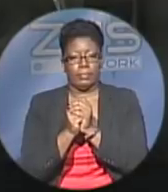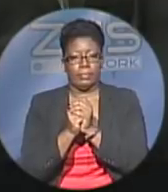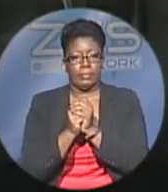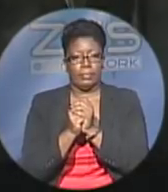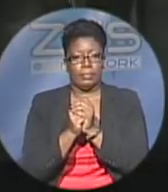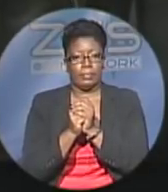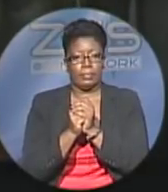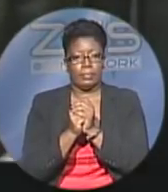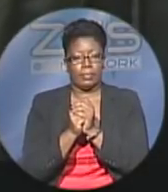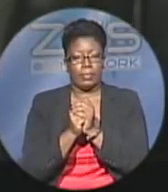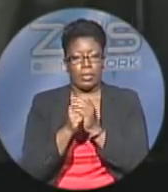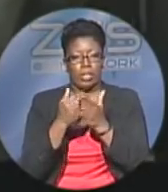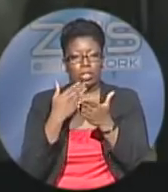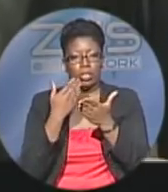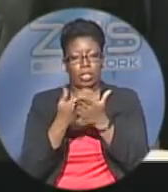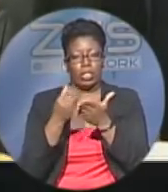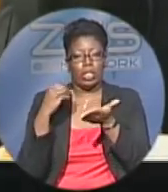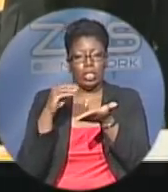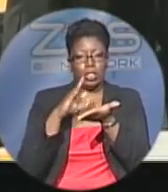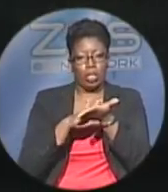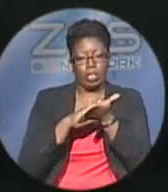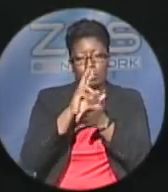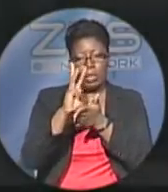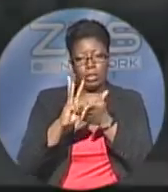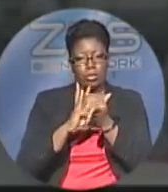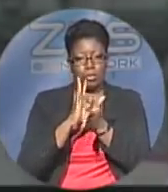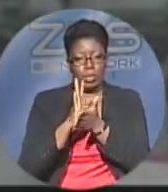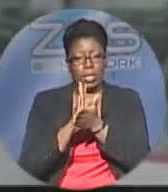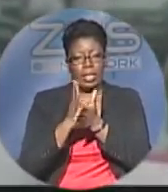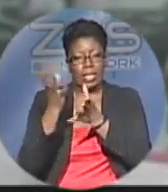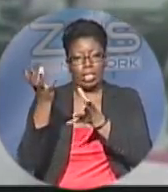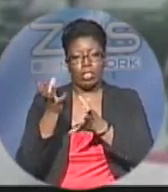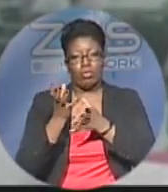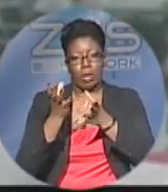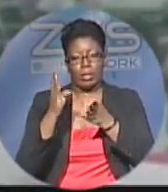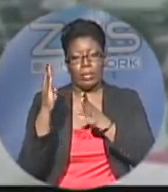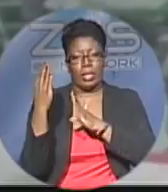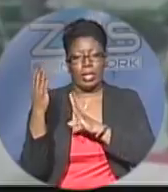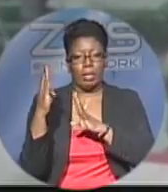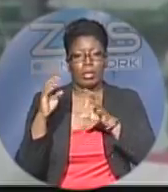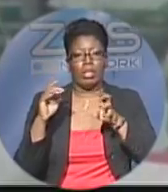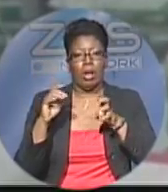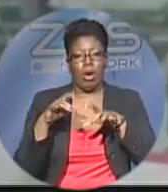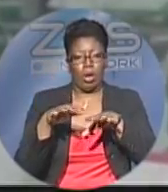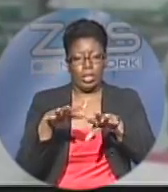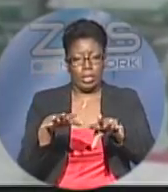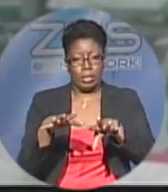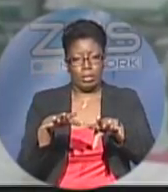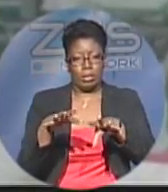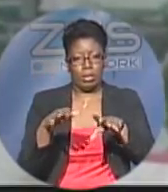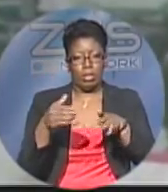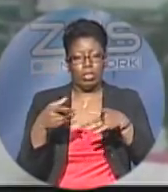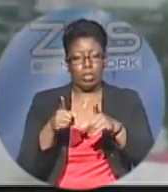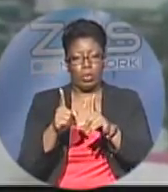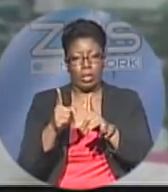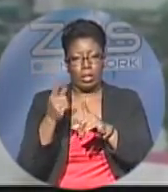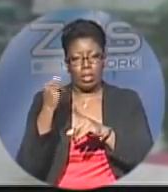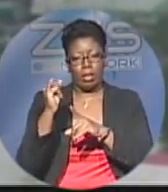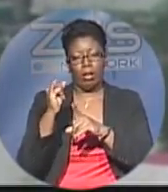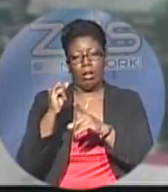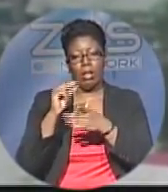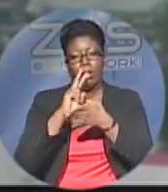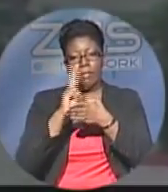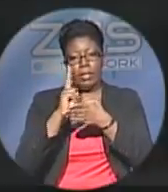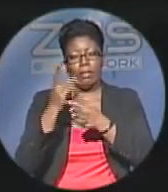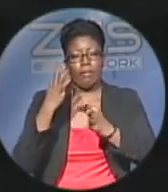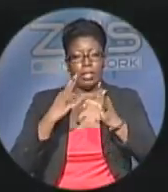Well, it's a riveting documentary that's been attracting Bahamian audiences over the last several weeks during the Bahamas International Film Festival.